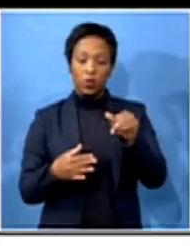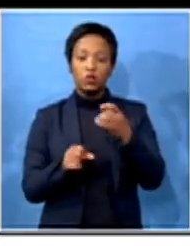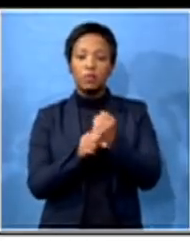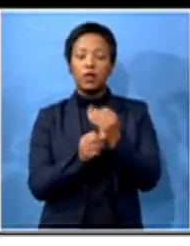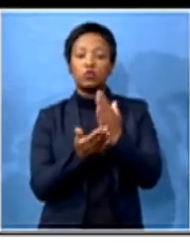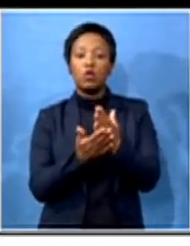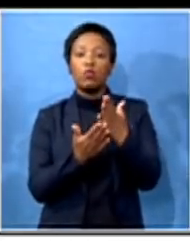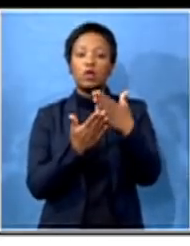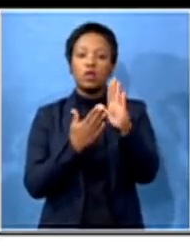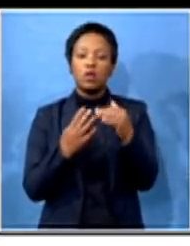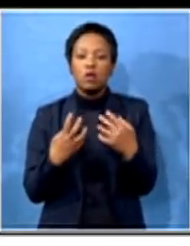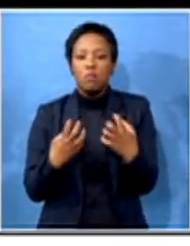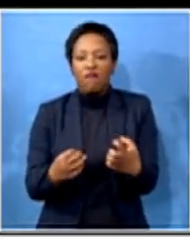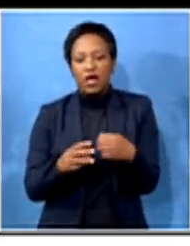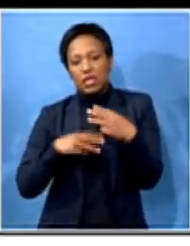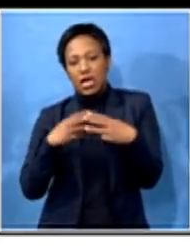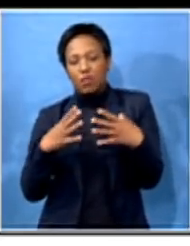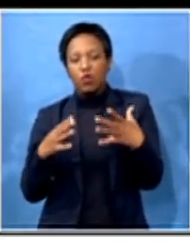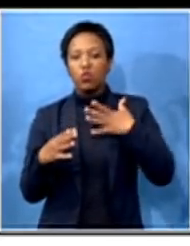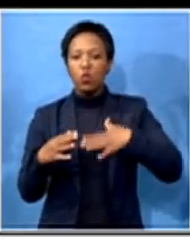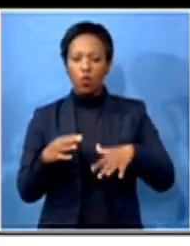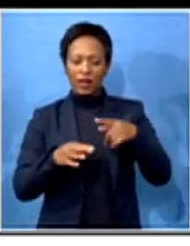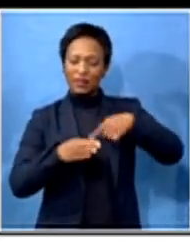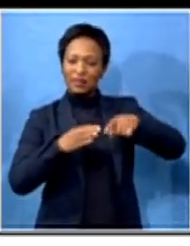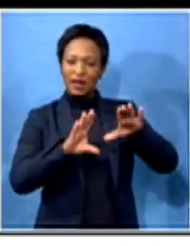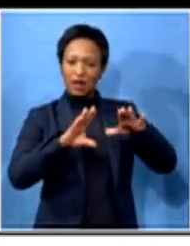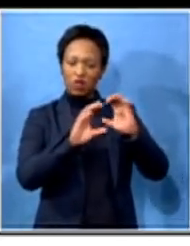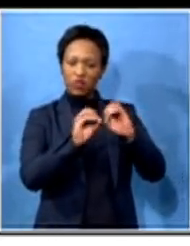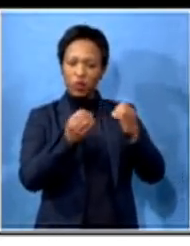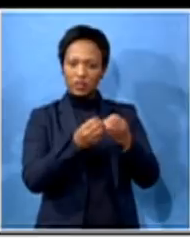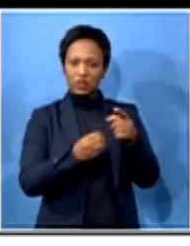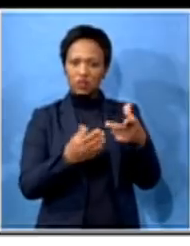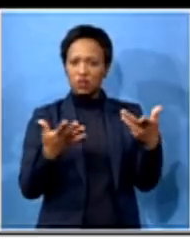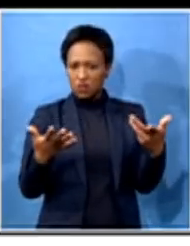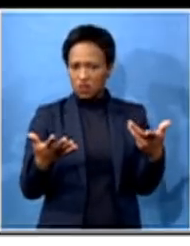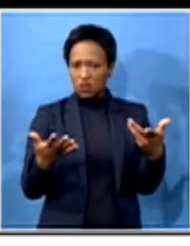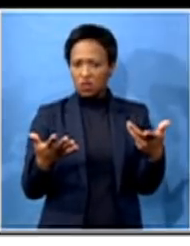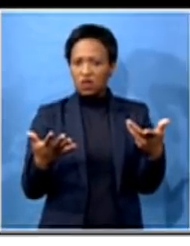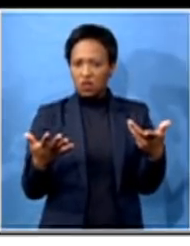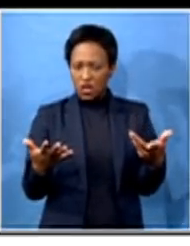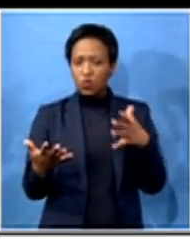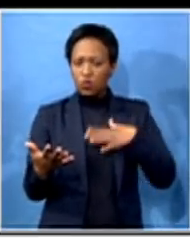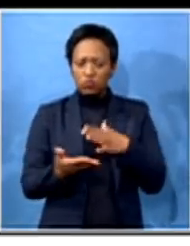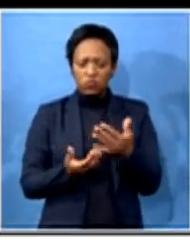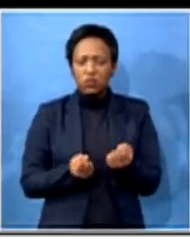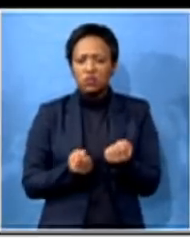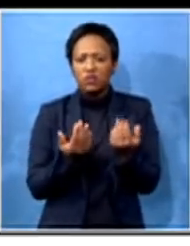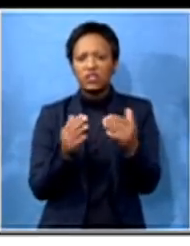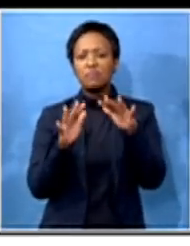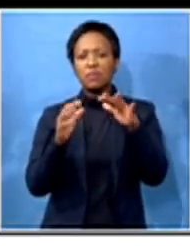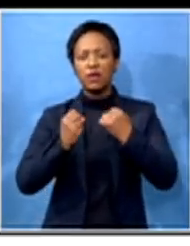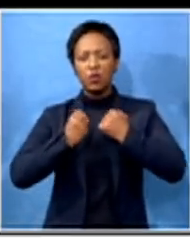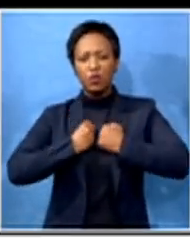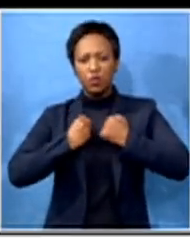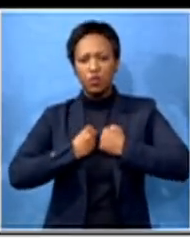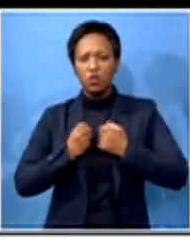without any internal strife of the organization, that is about servicing our people that let us not